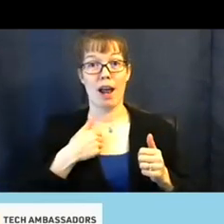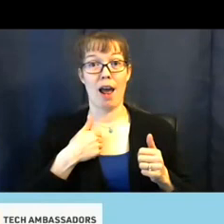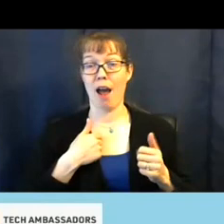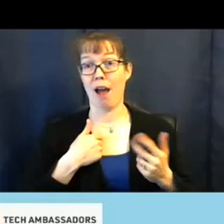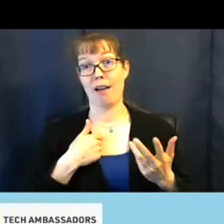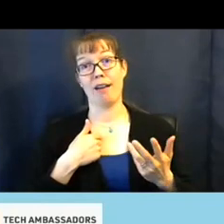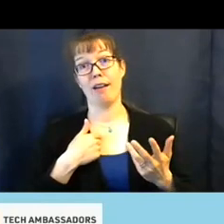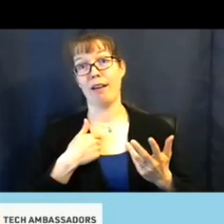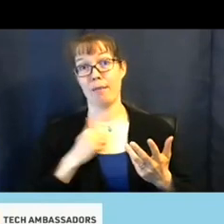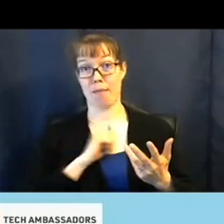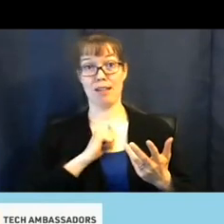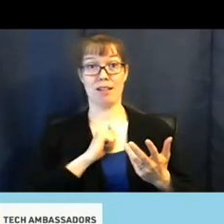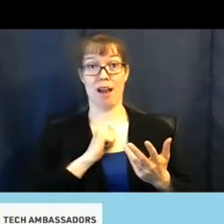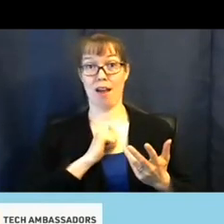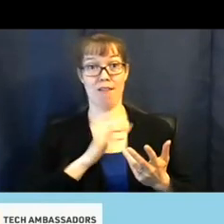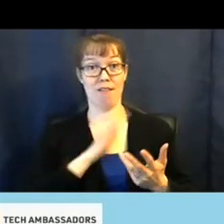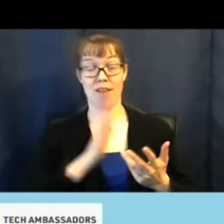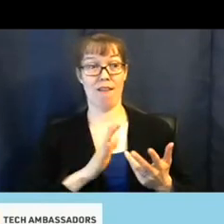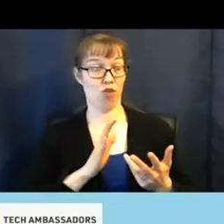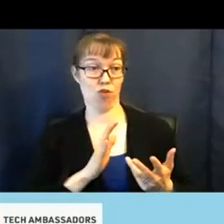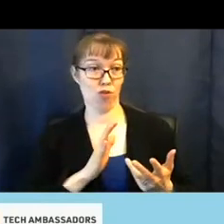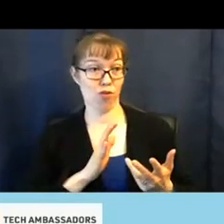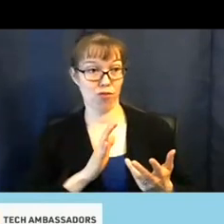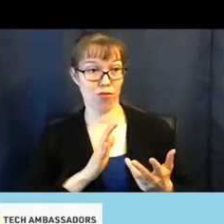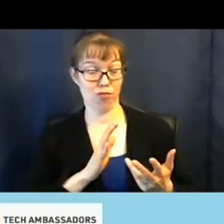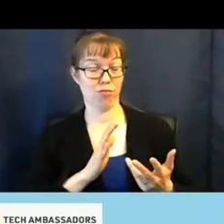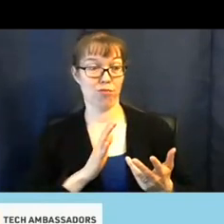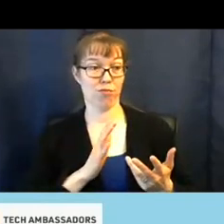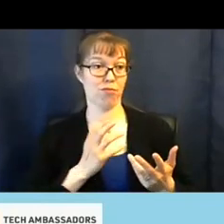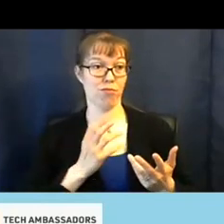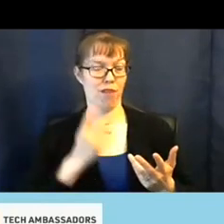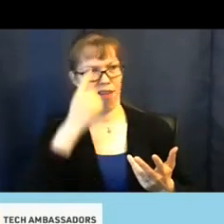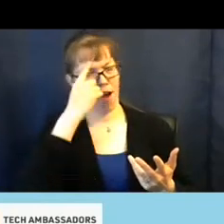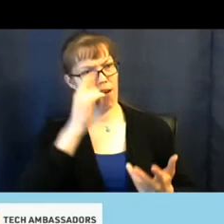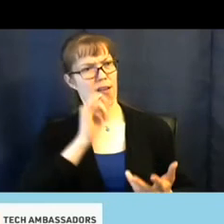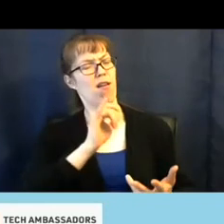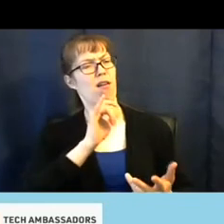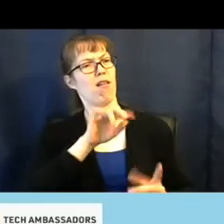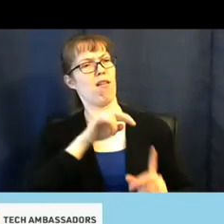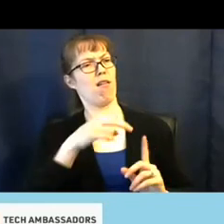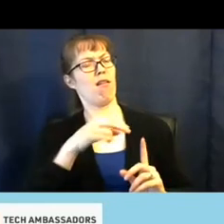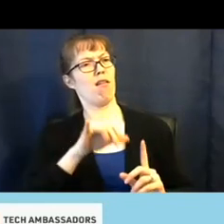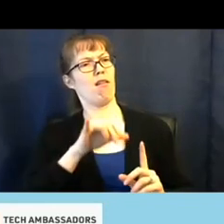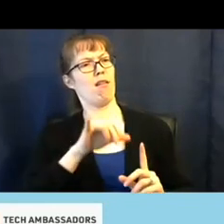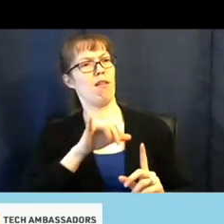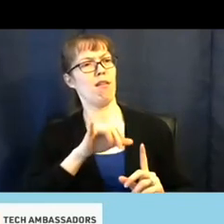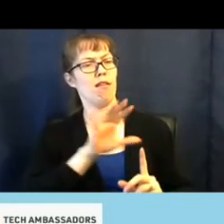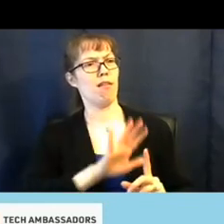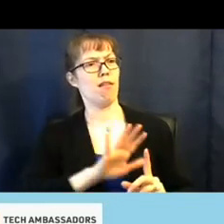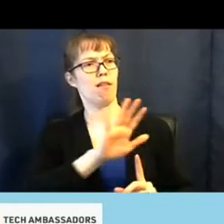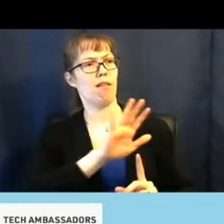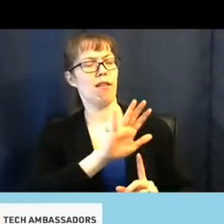myself, had never, like, thought about. With